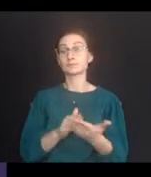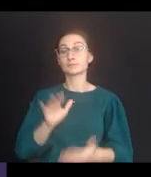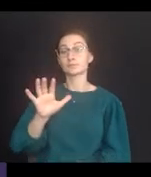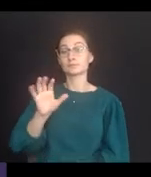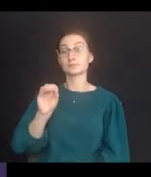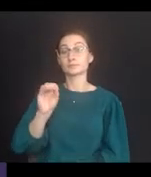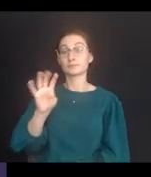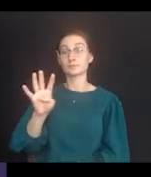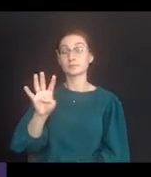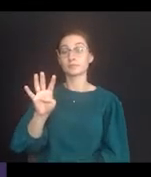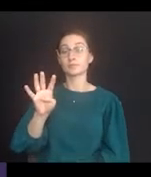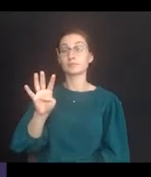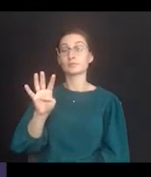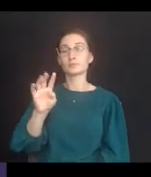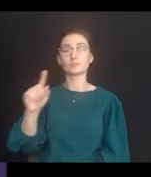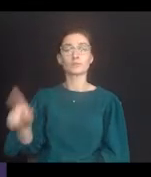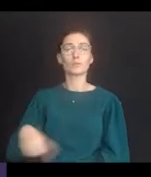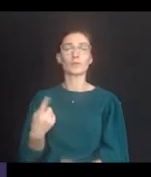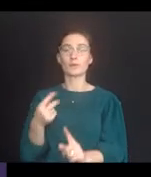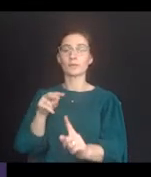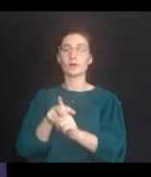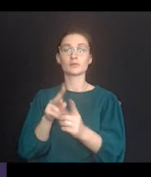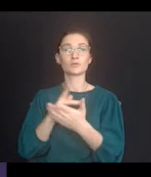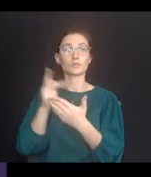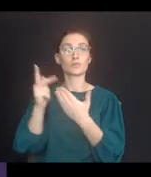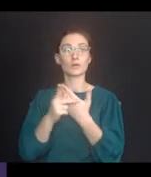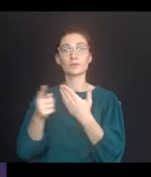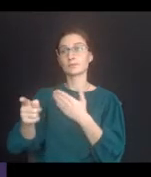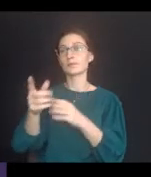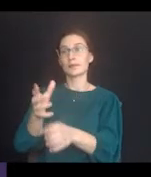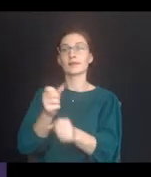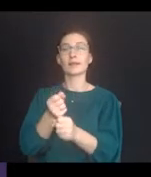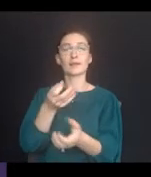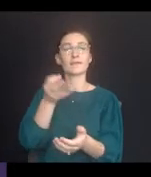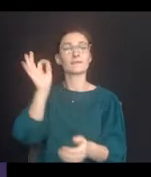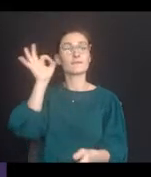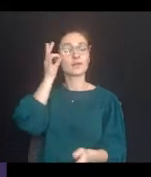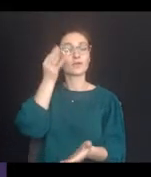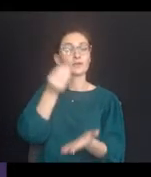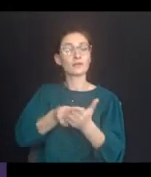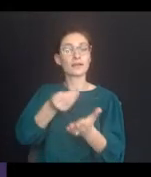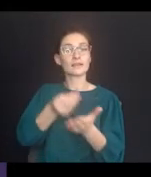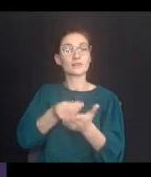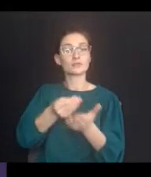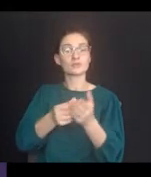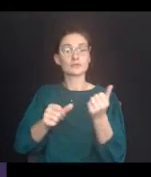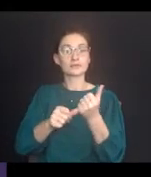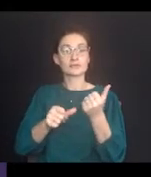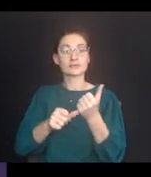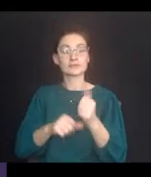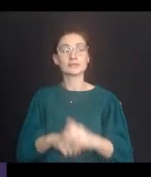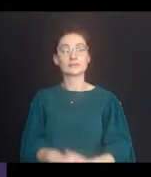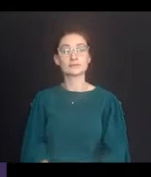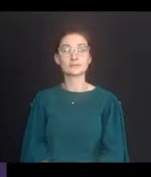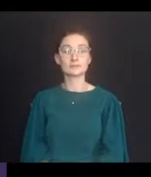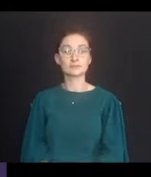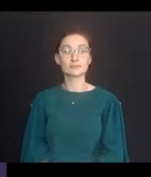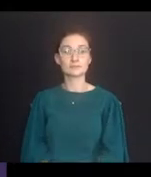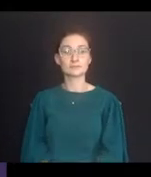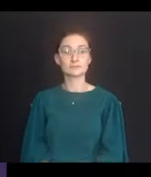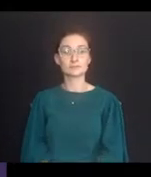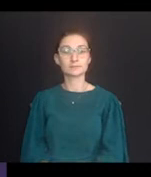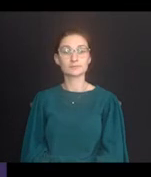Section 504 only applies to programs or activities receiving financial assistance from the federal government.